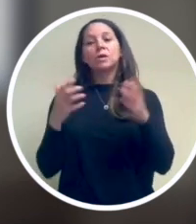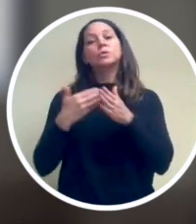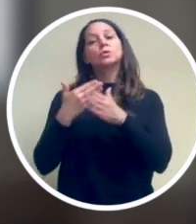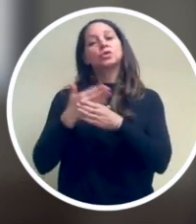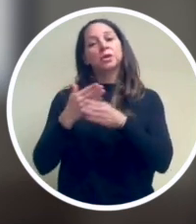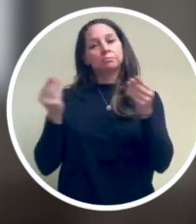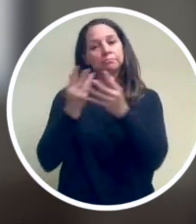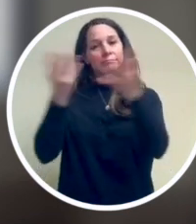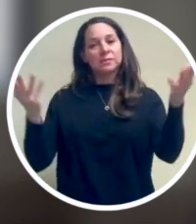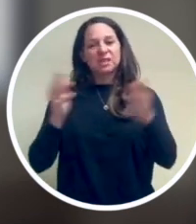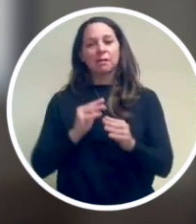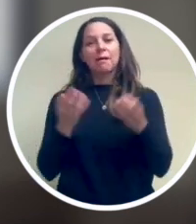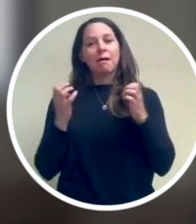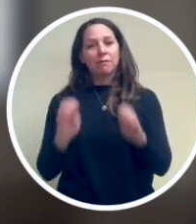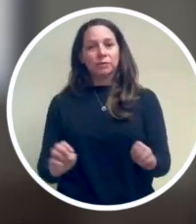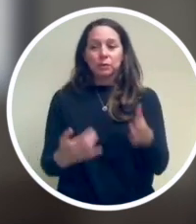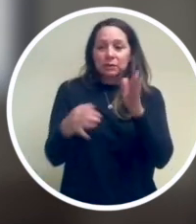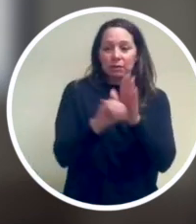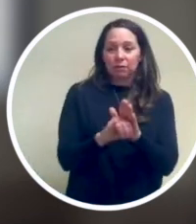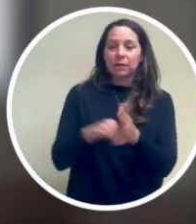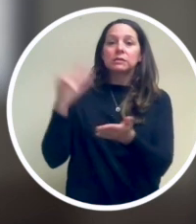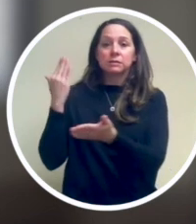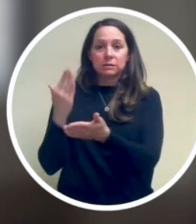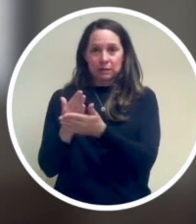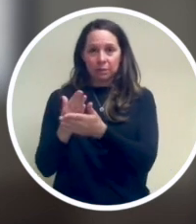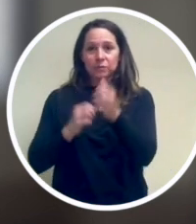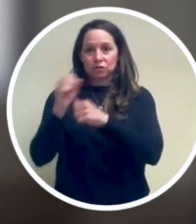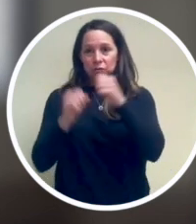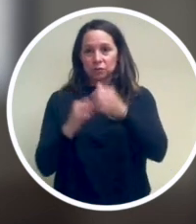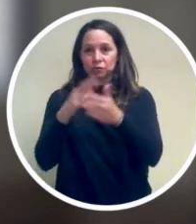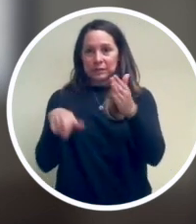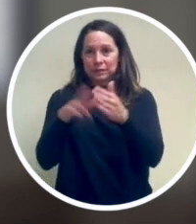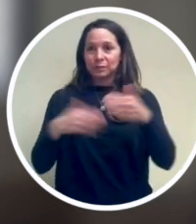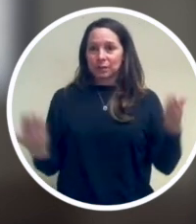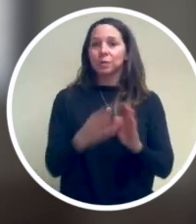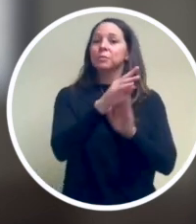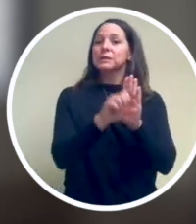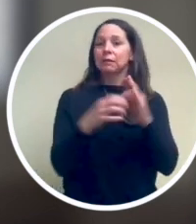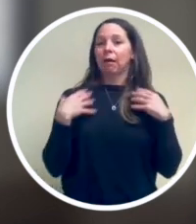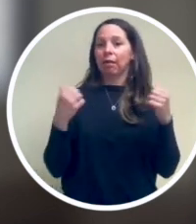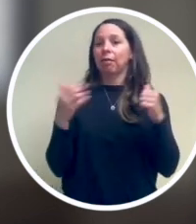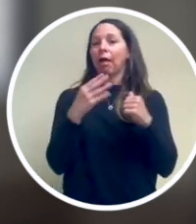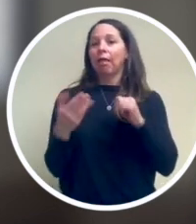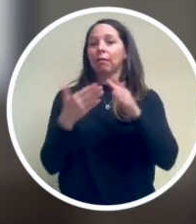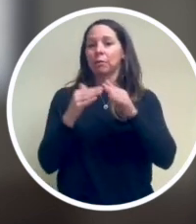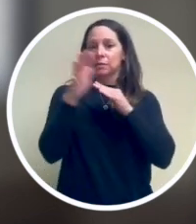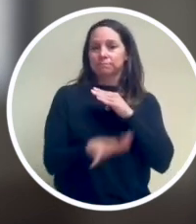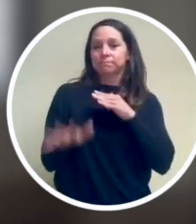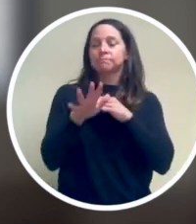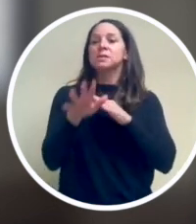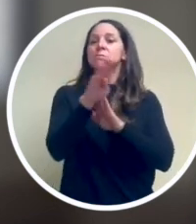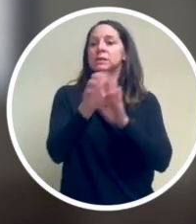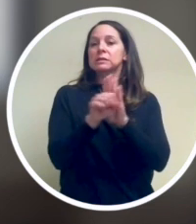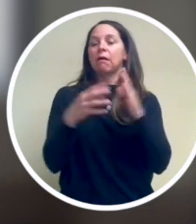share our ongoing efforts to identify and eliminate structural racism at Baystate Health and the communities we serve. The